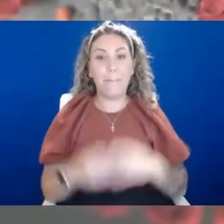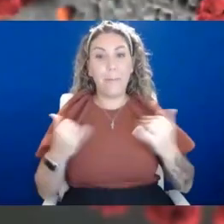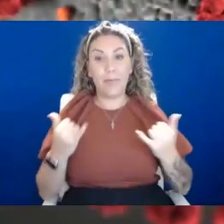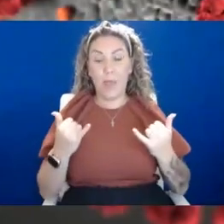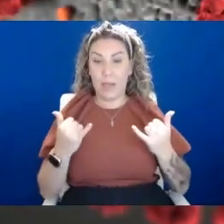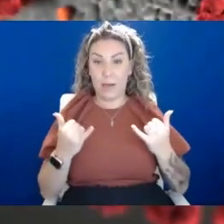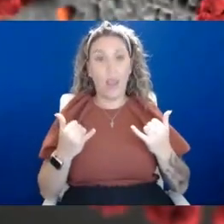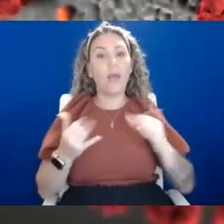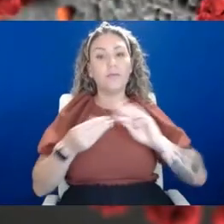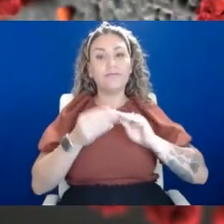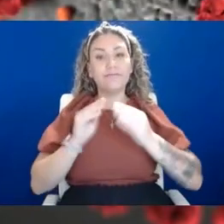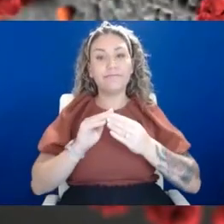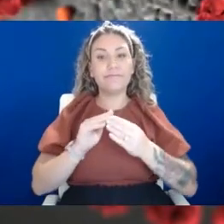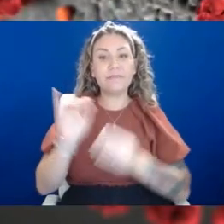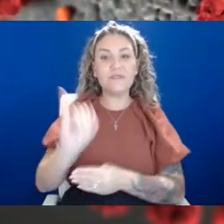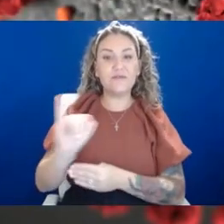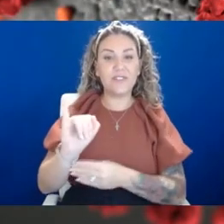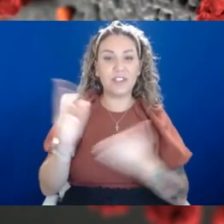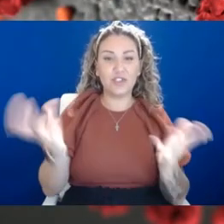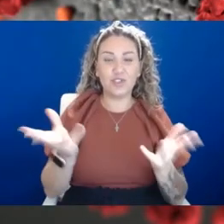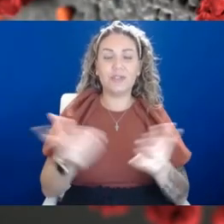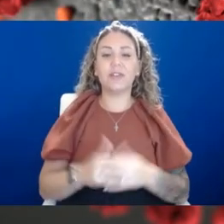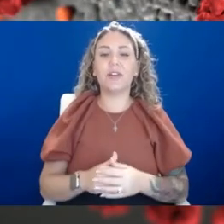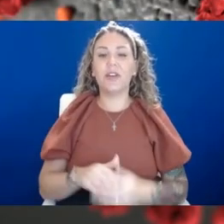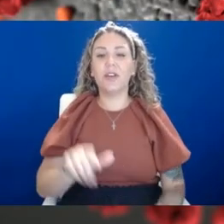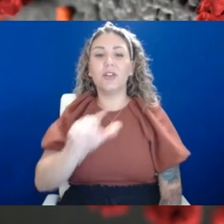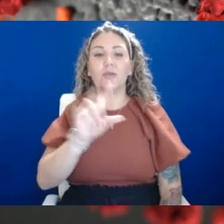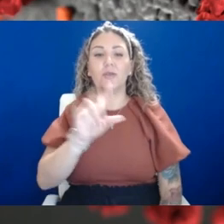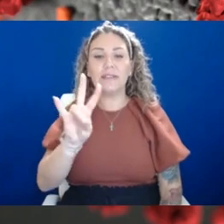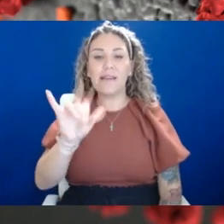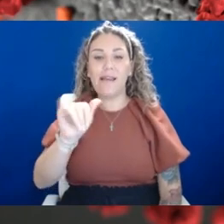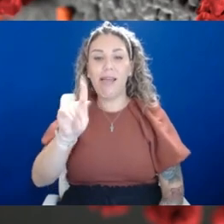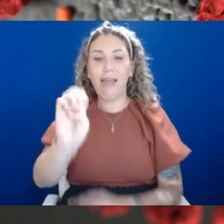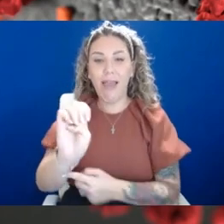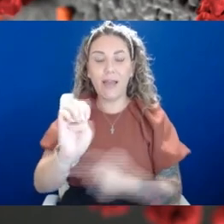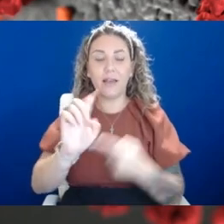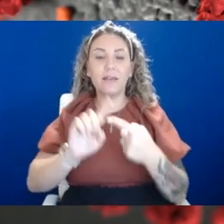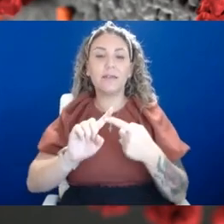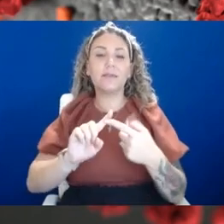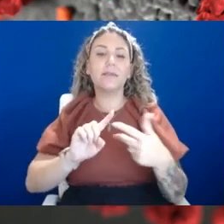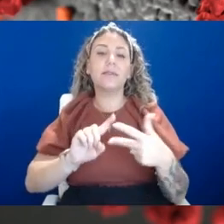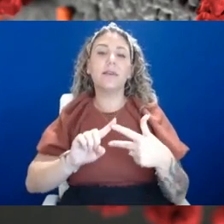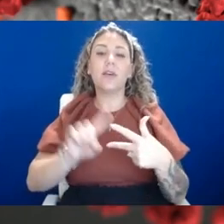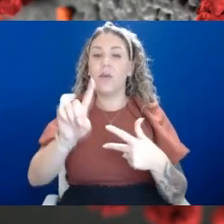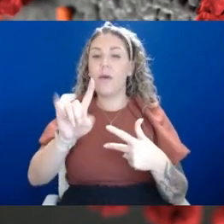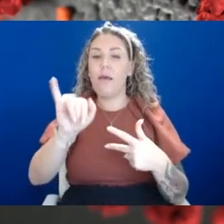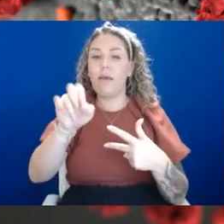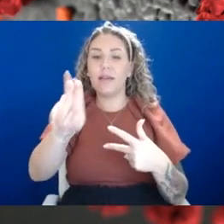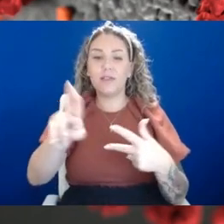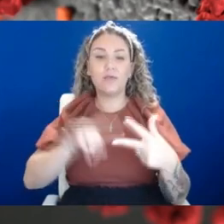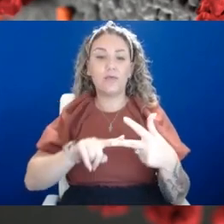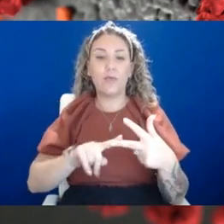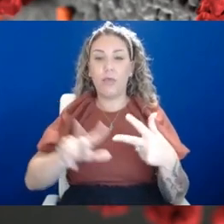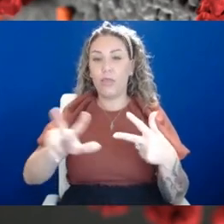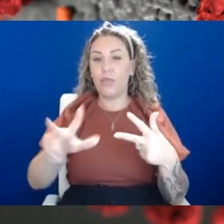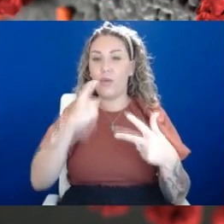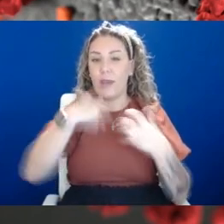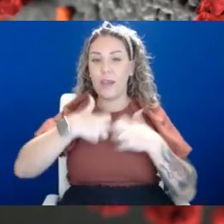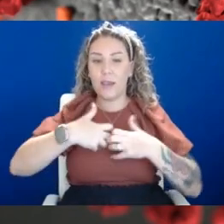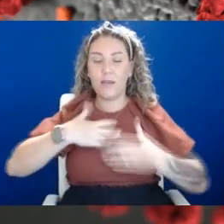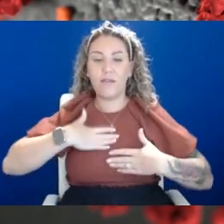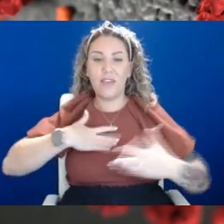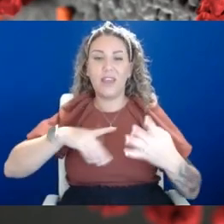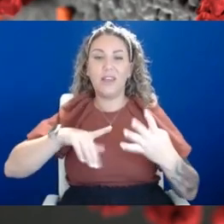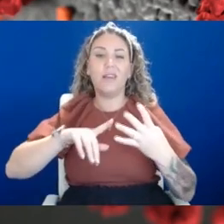infections in the health system, 27 active infections, one in the ICU, three on the ventilator, still 20 in that recovery period. But again,